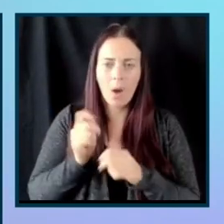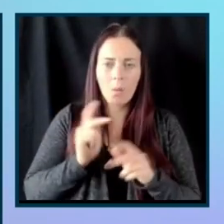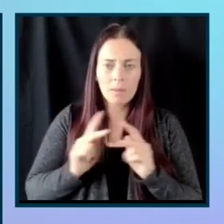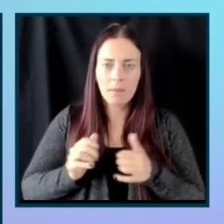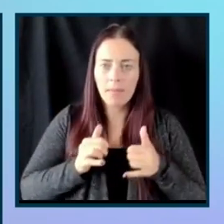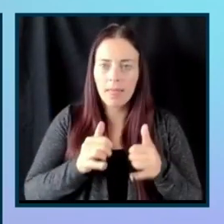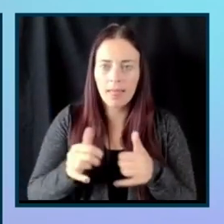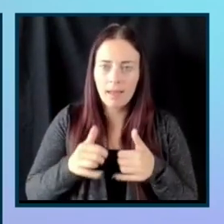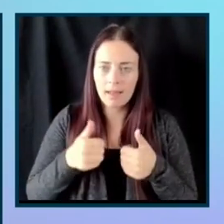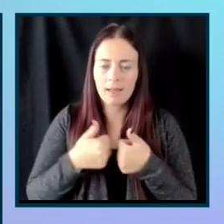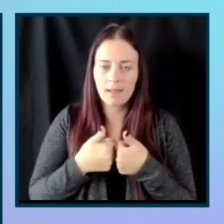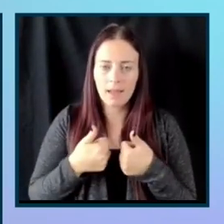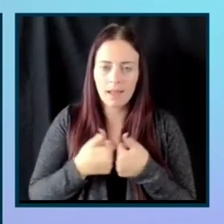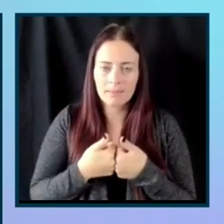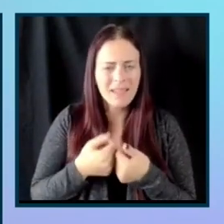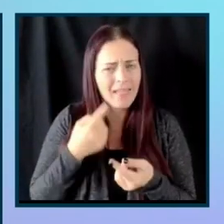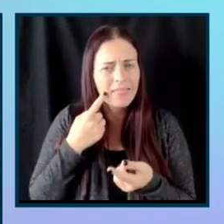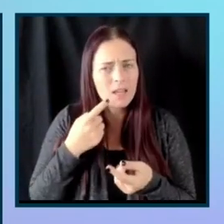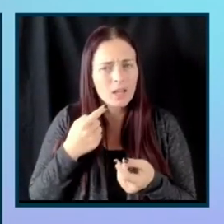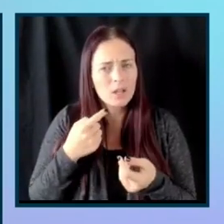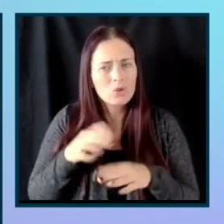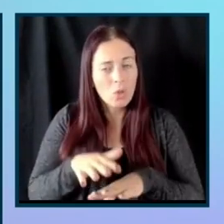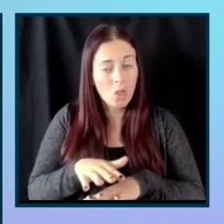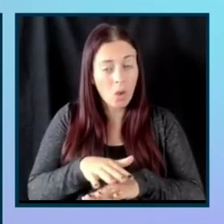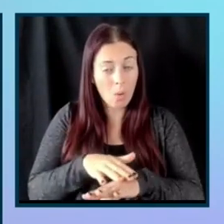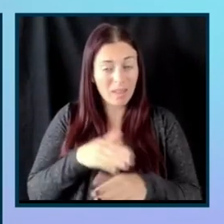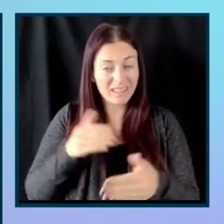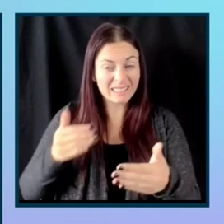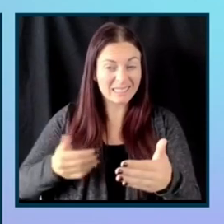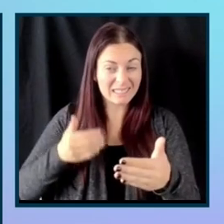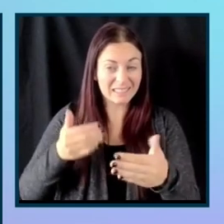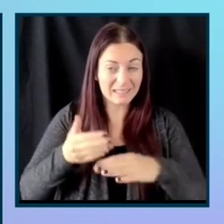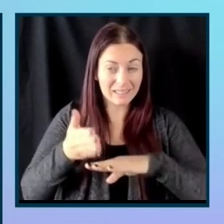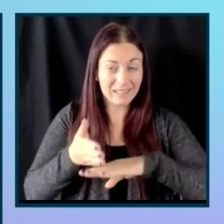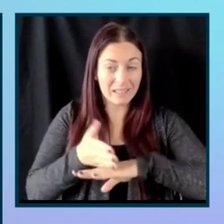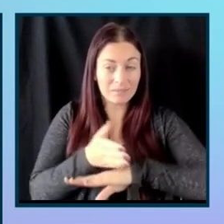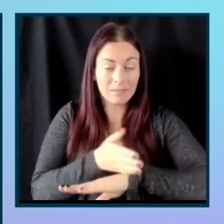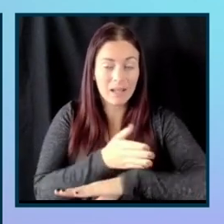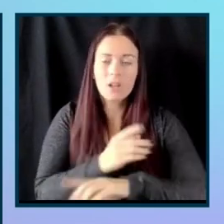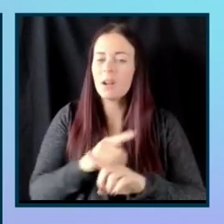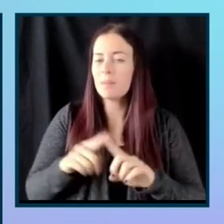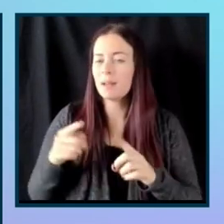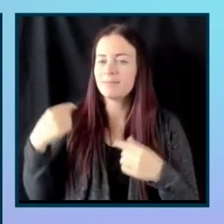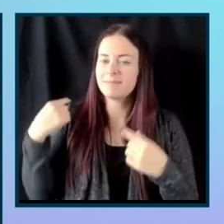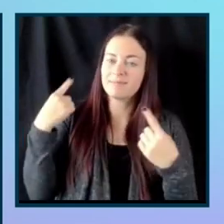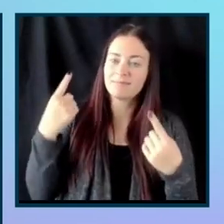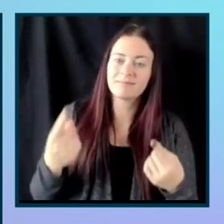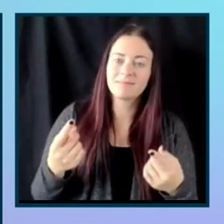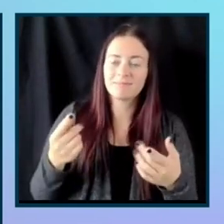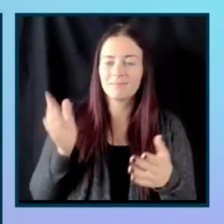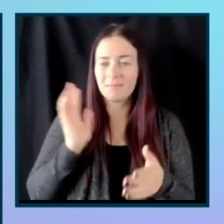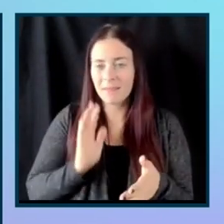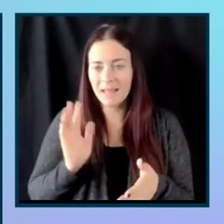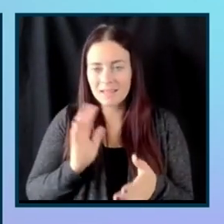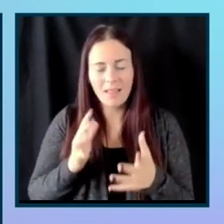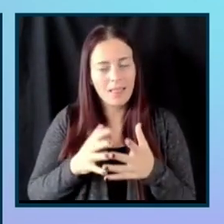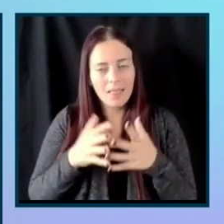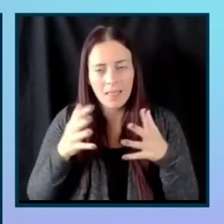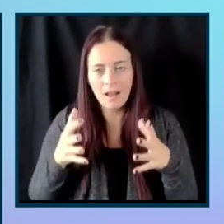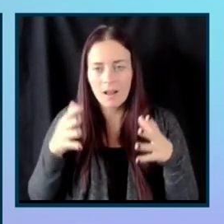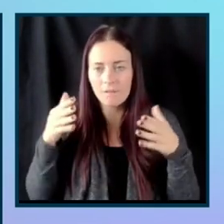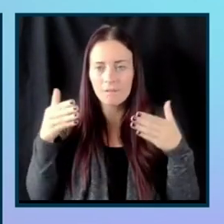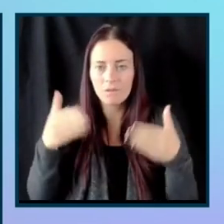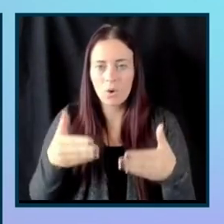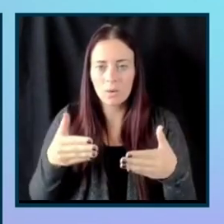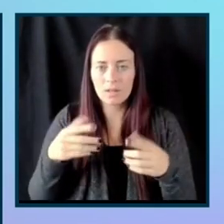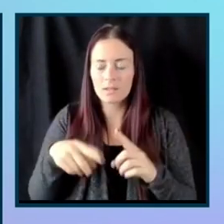So I think it's slowly getting there. But I, so I think historically, it's been a lot of focus on that